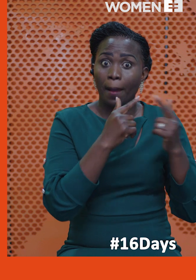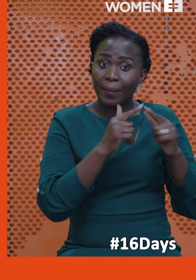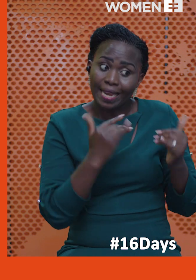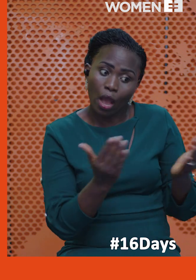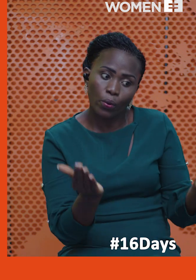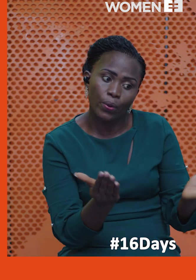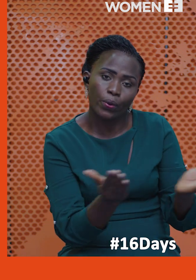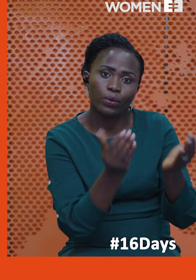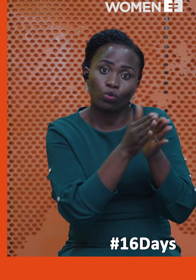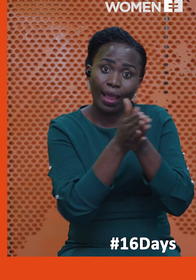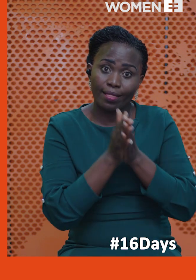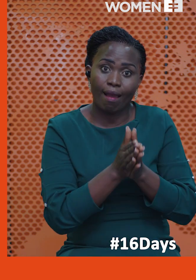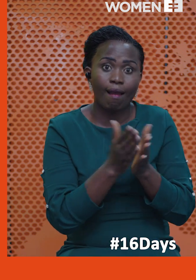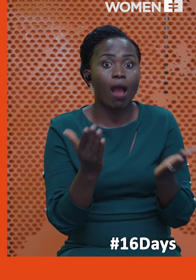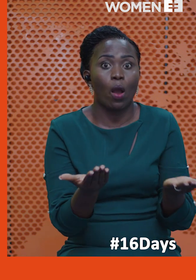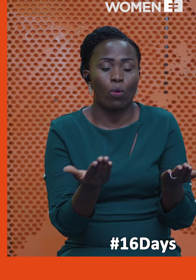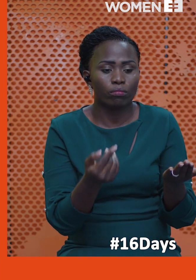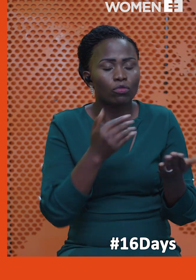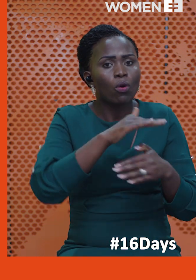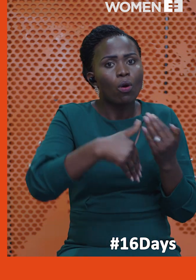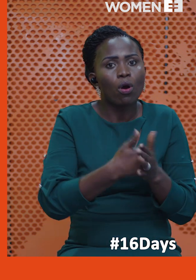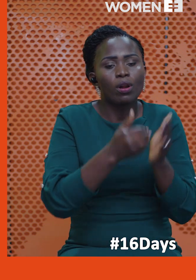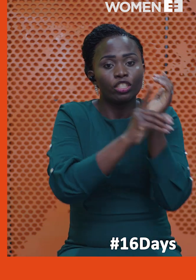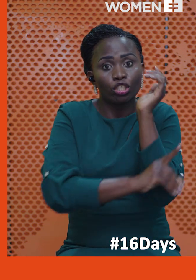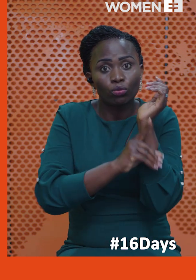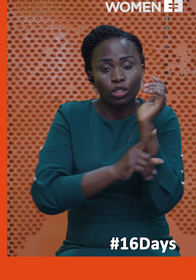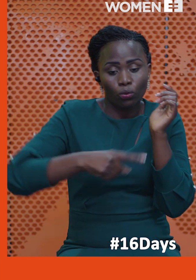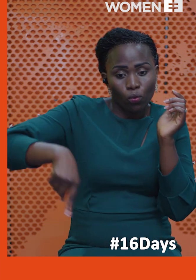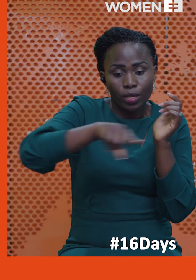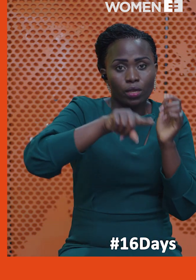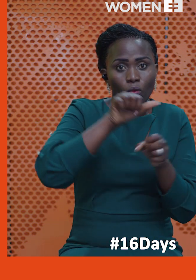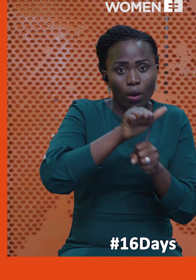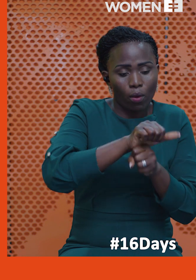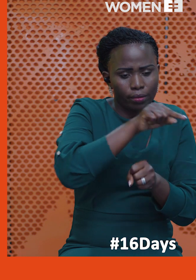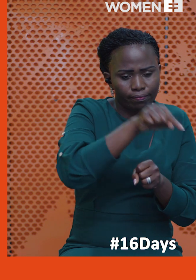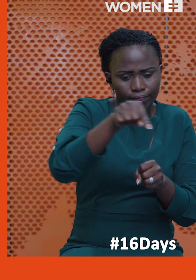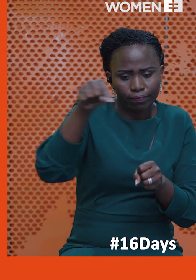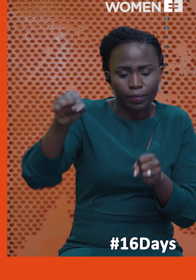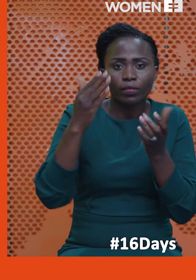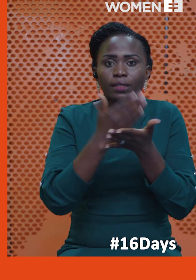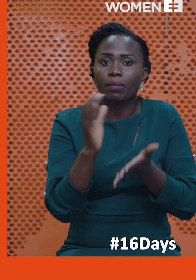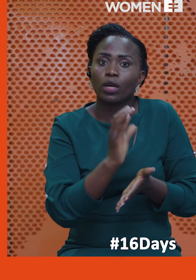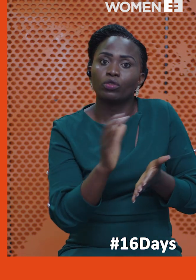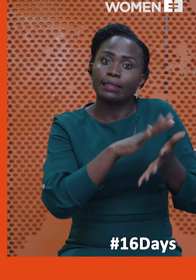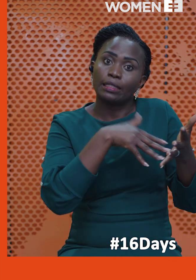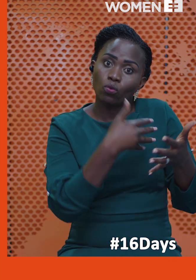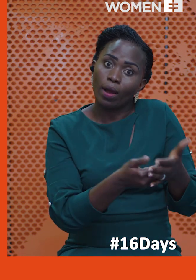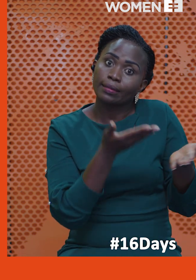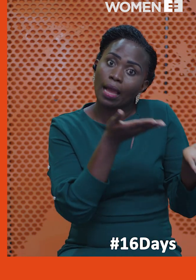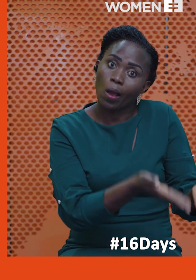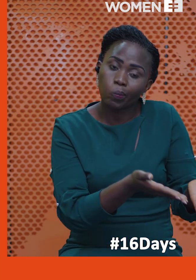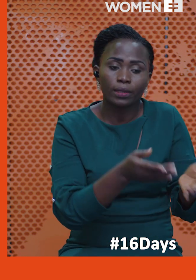but bringing those structures together to the extent that in all the districts that we work in, we have women in sub